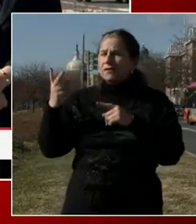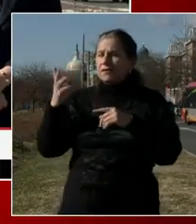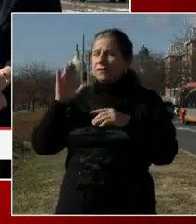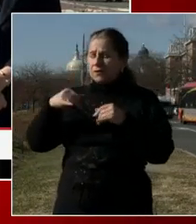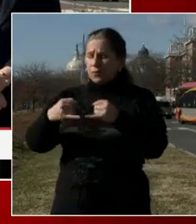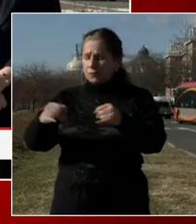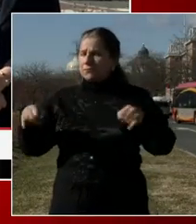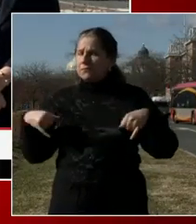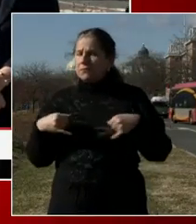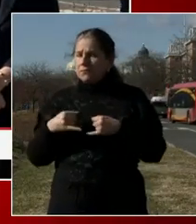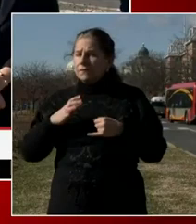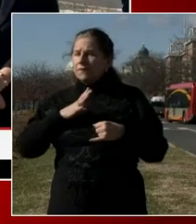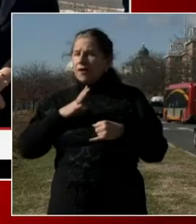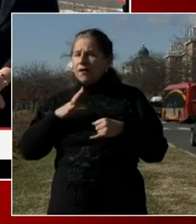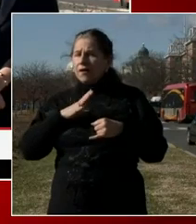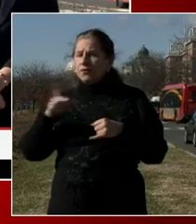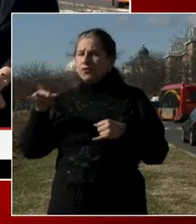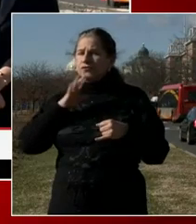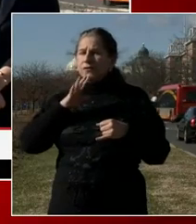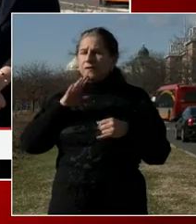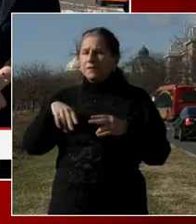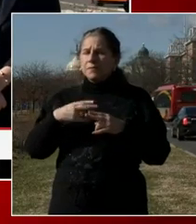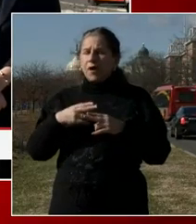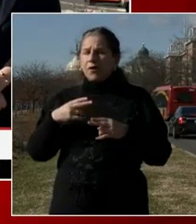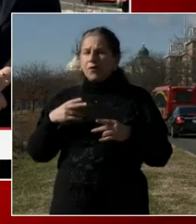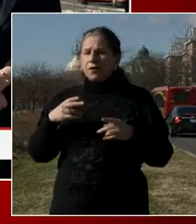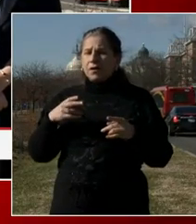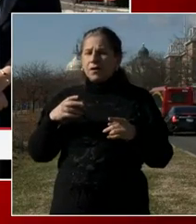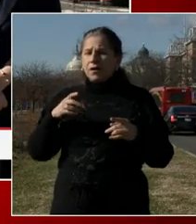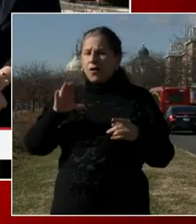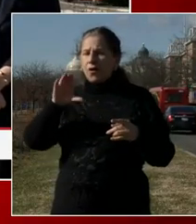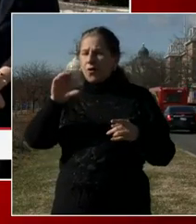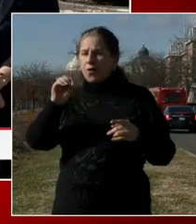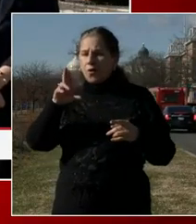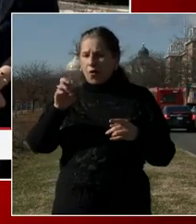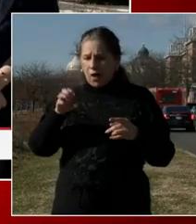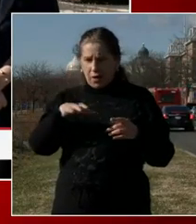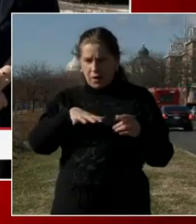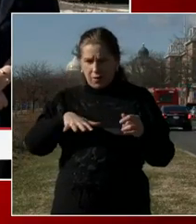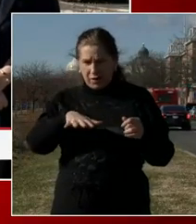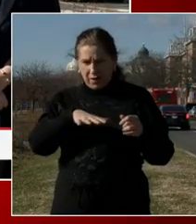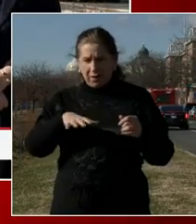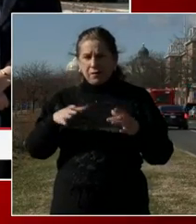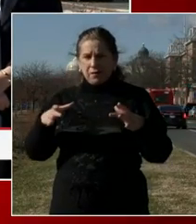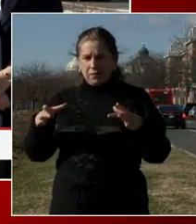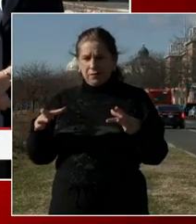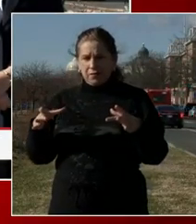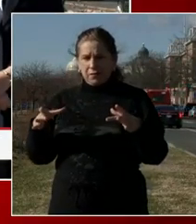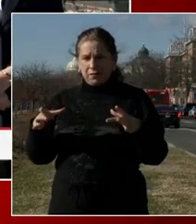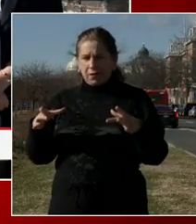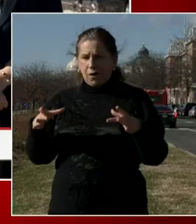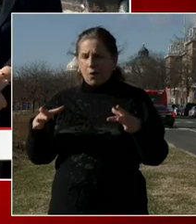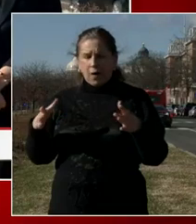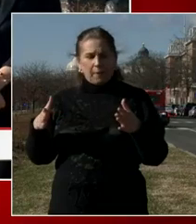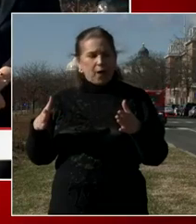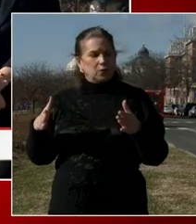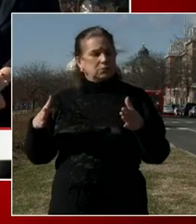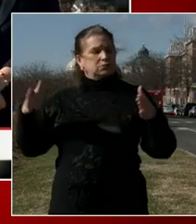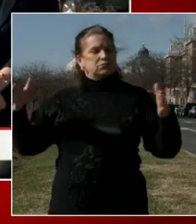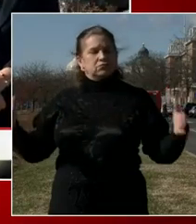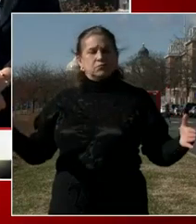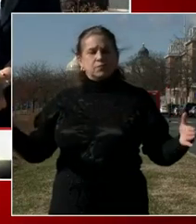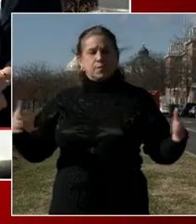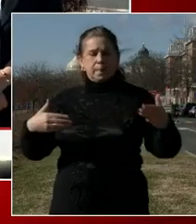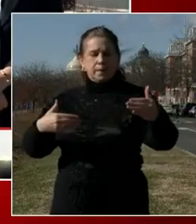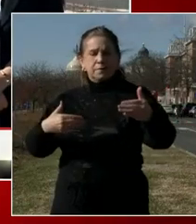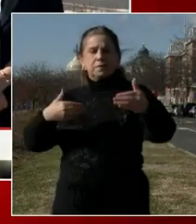And for the folks who are seeing it saying, Oh my God, this is happening so close. Can you just kind of describe like where these incidents are happening and how that's working to what you have